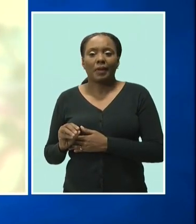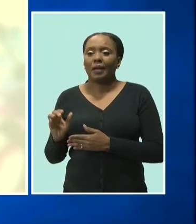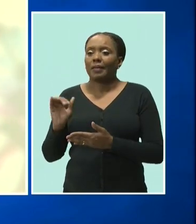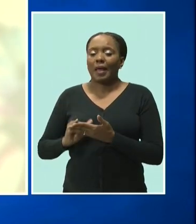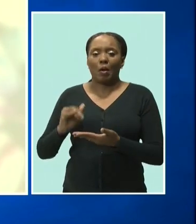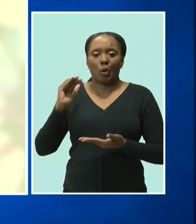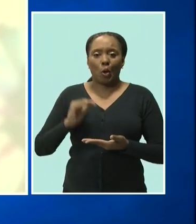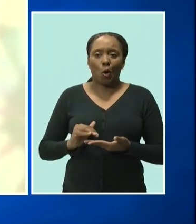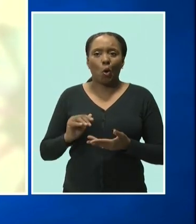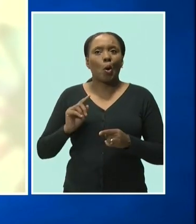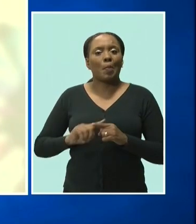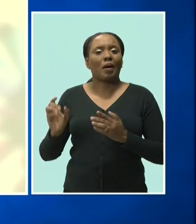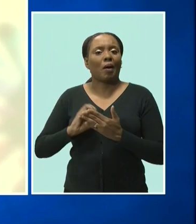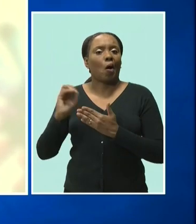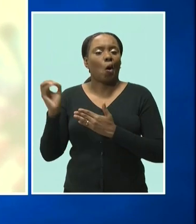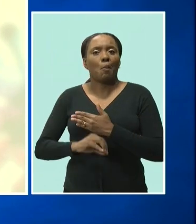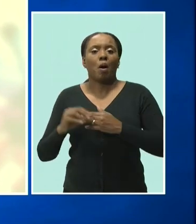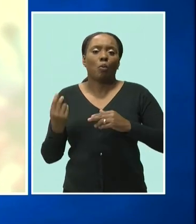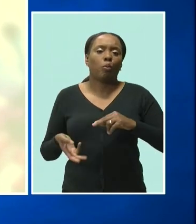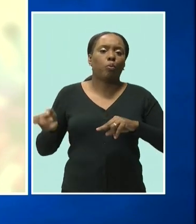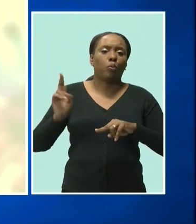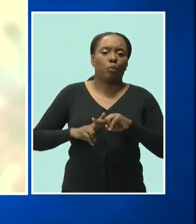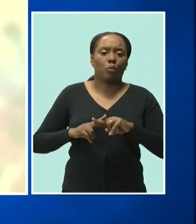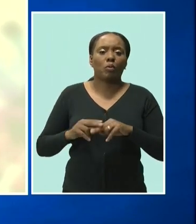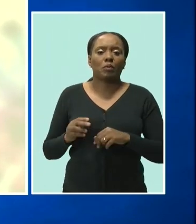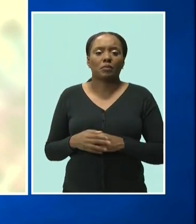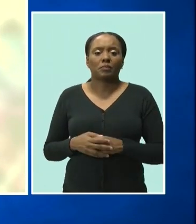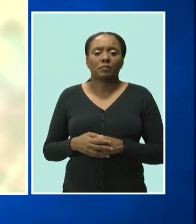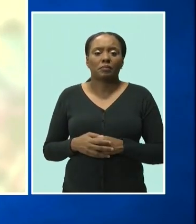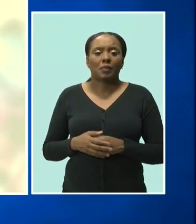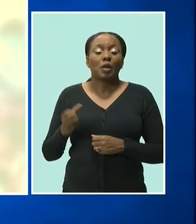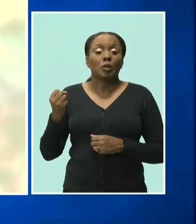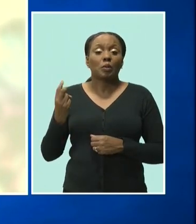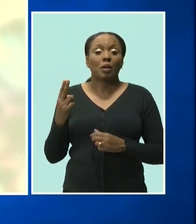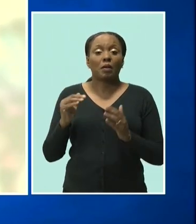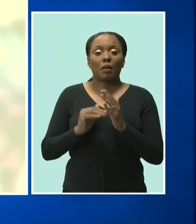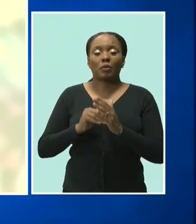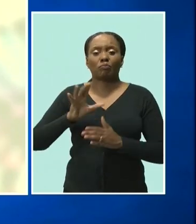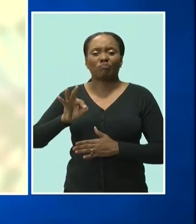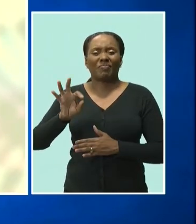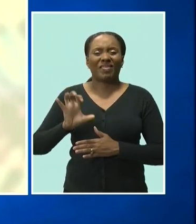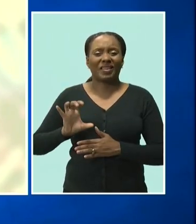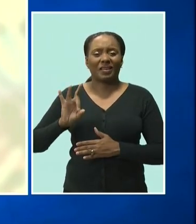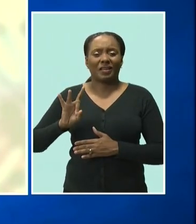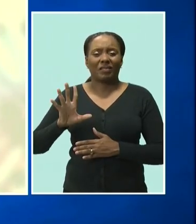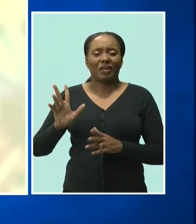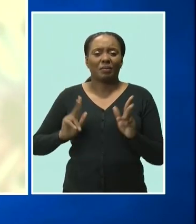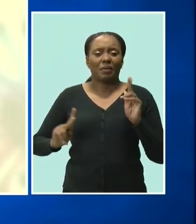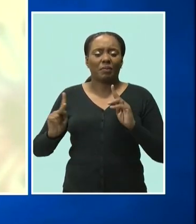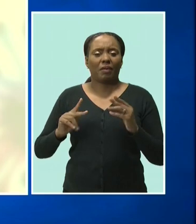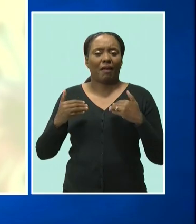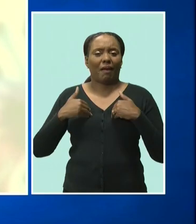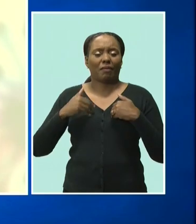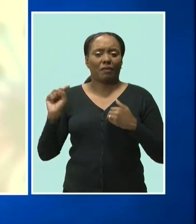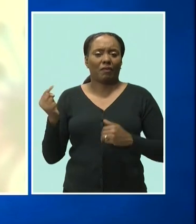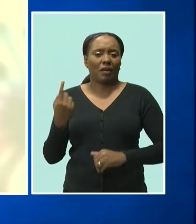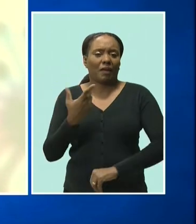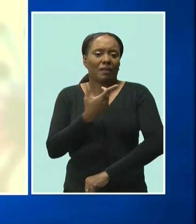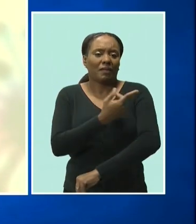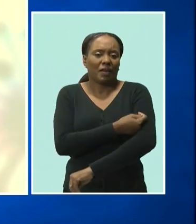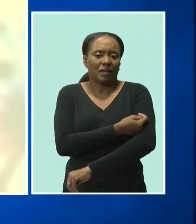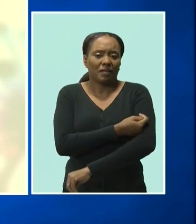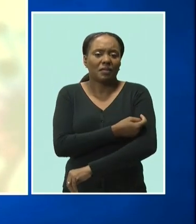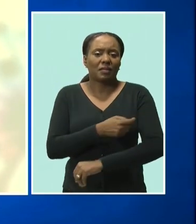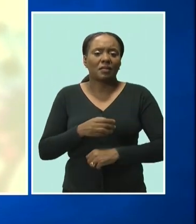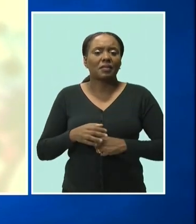saw 12,985 people getting their first dose of a COVID-19 vaccine. And the